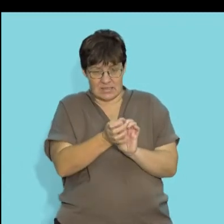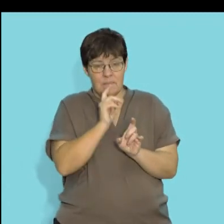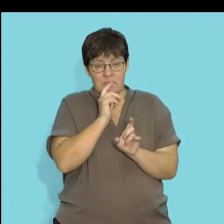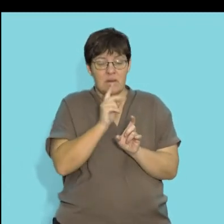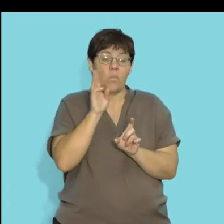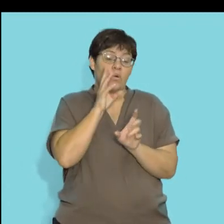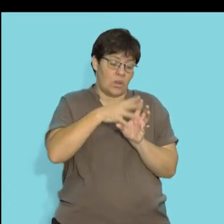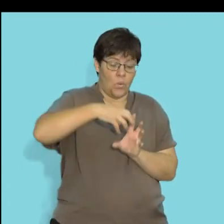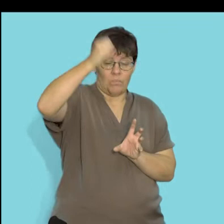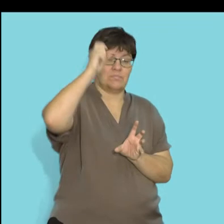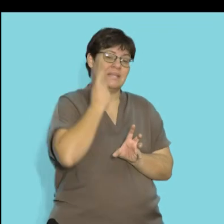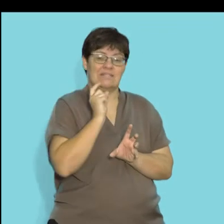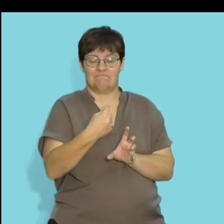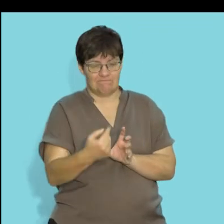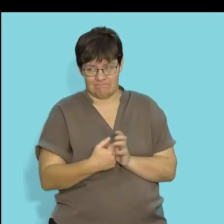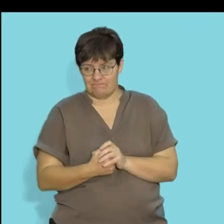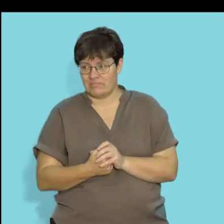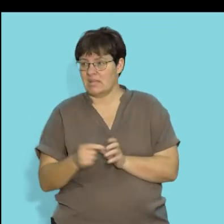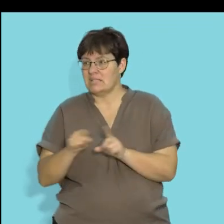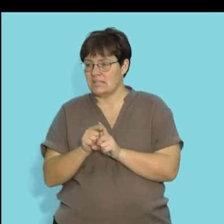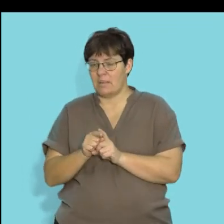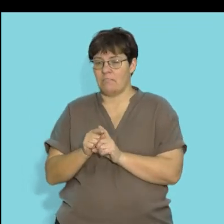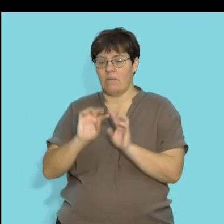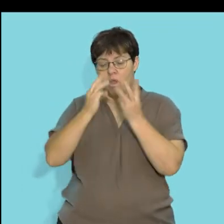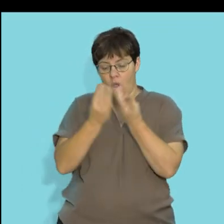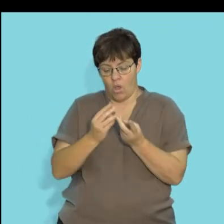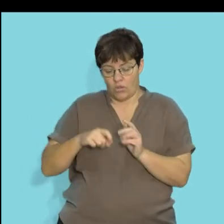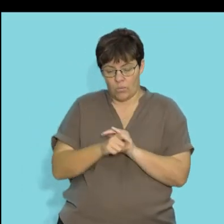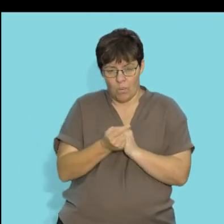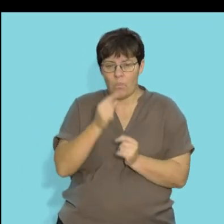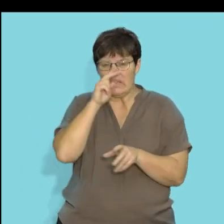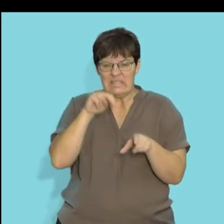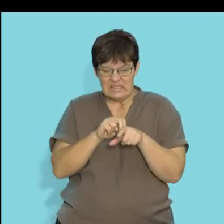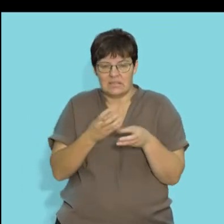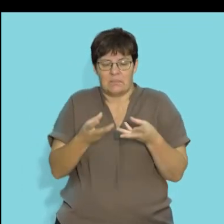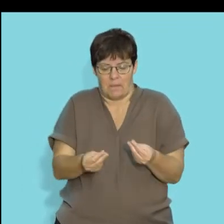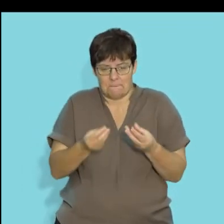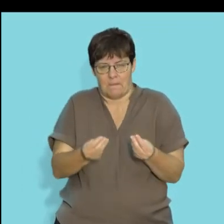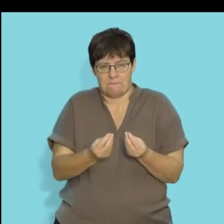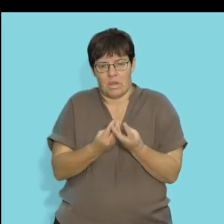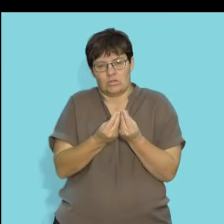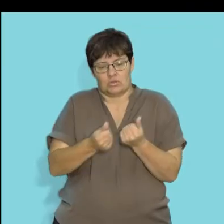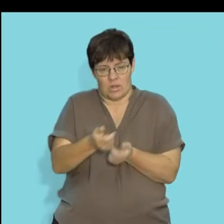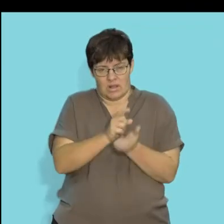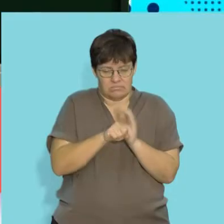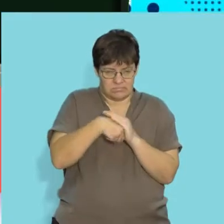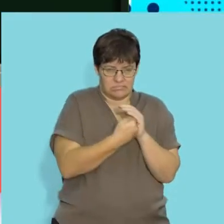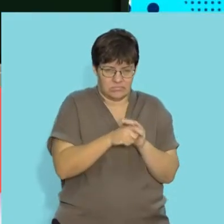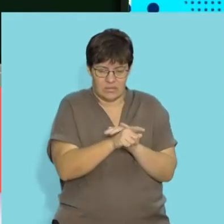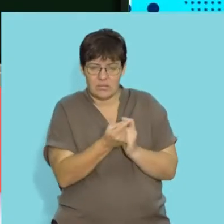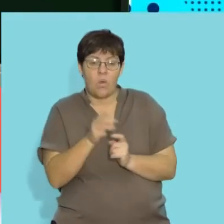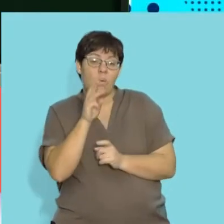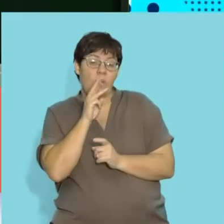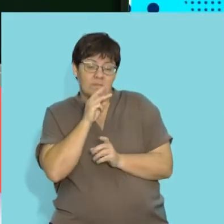again the dehydration of organisms. We know earthworms rely on moist, damp soils. So again the availability